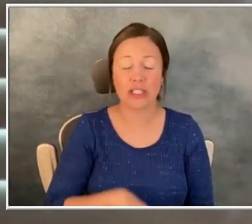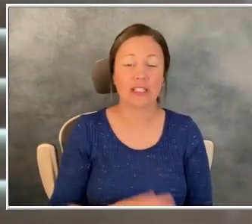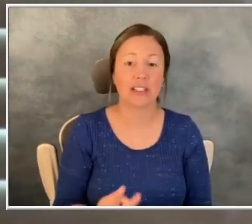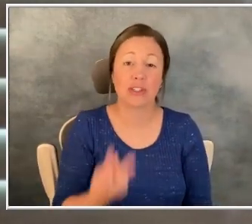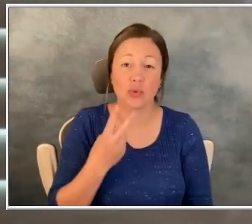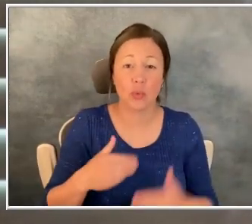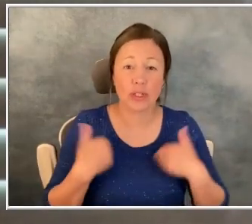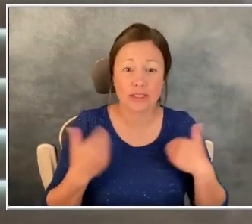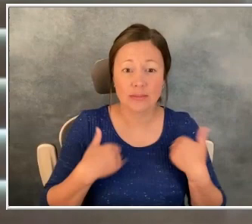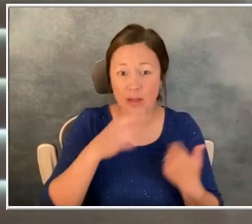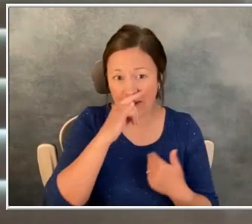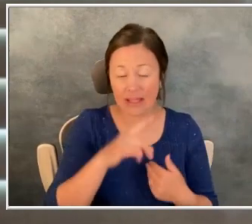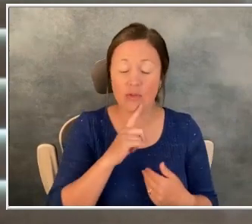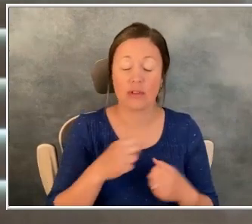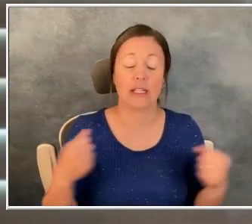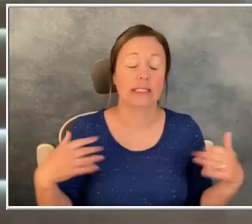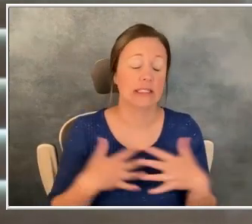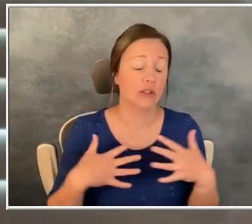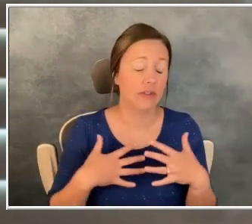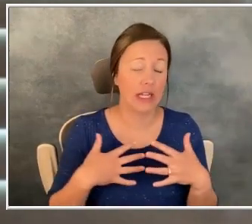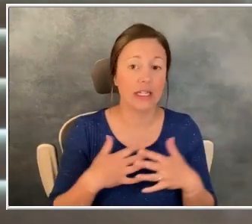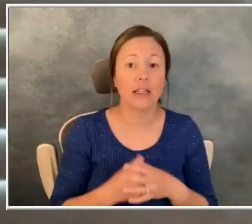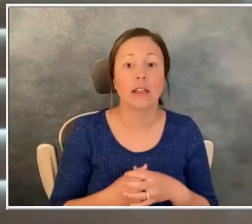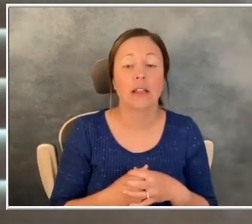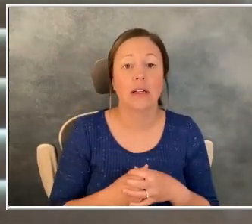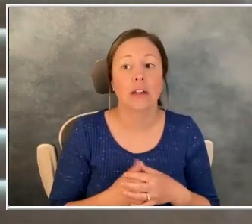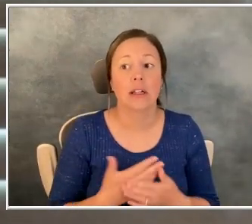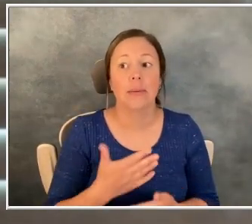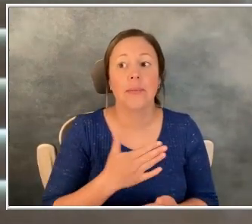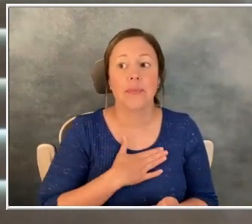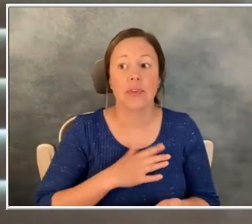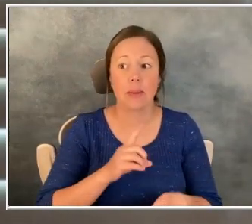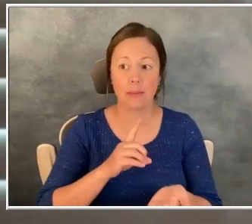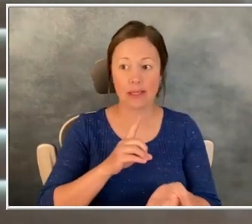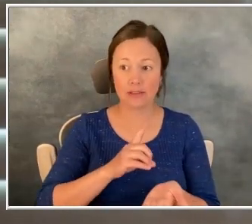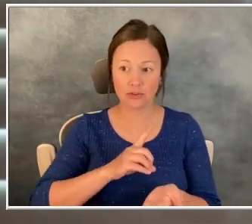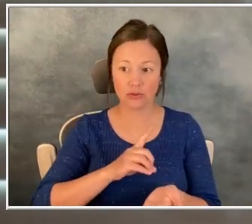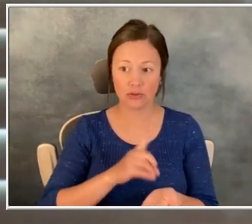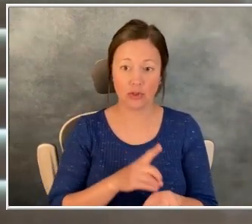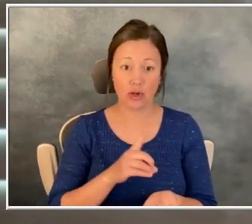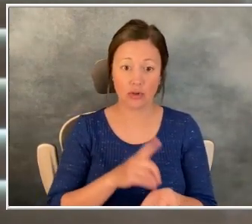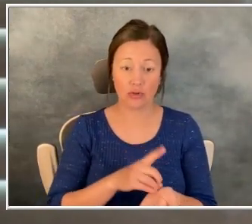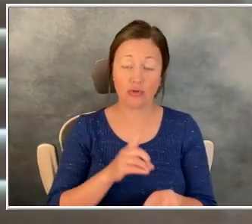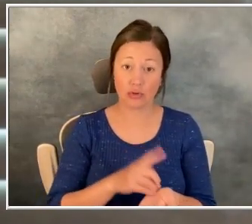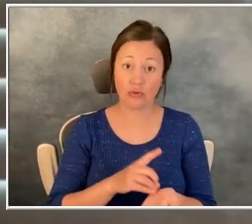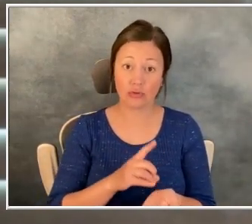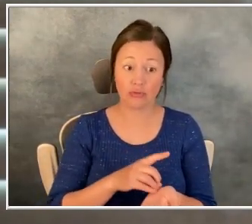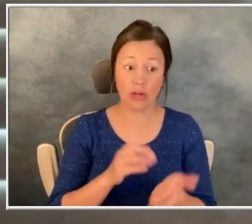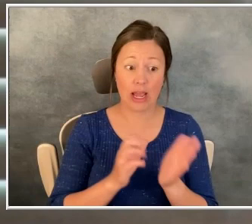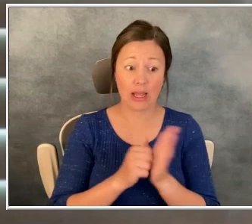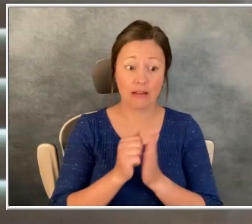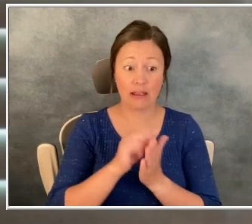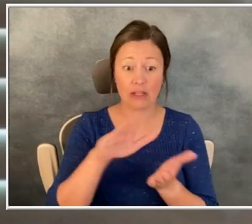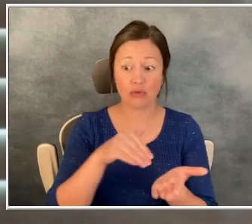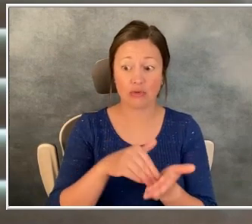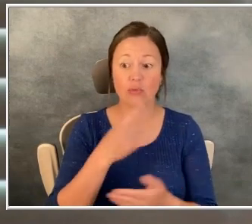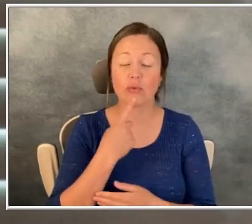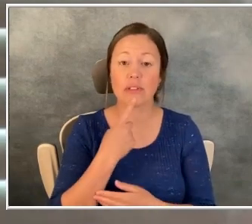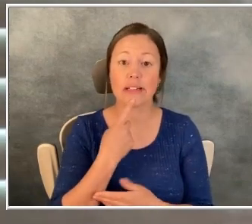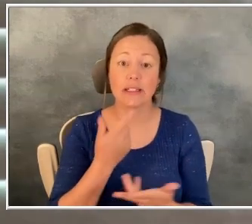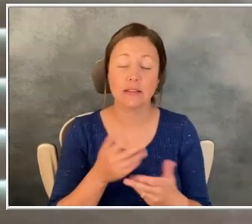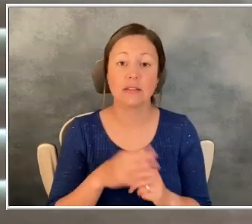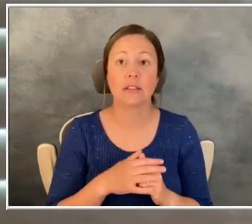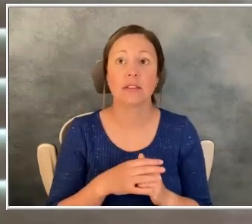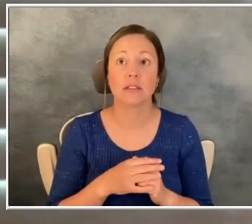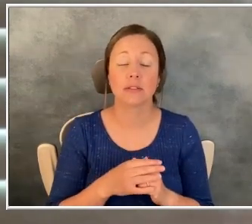totally terrifying. Um, and my doctor that I have at the cancer center said, Hey, you know, because of this